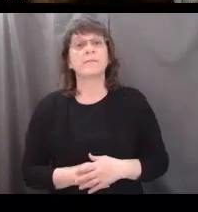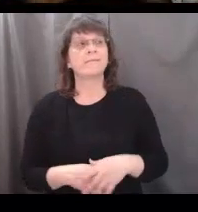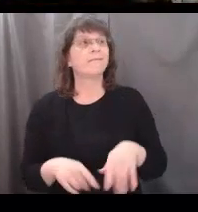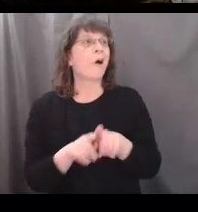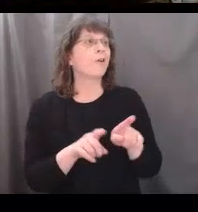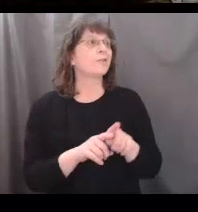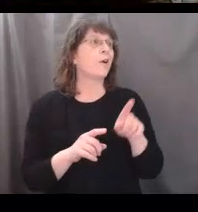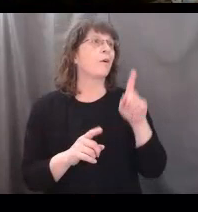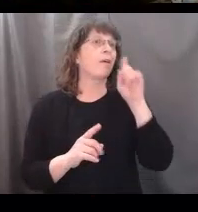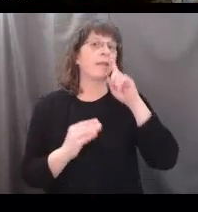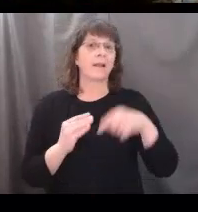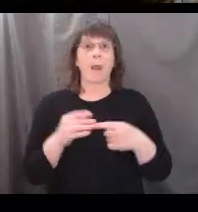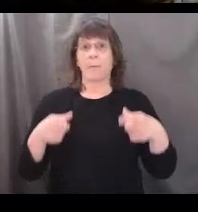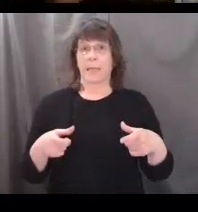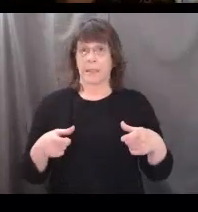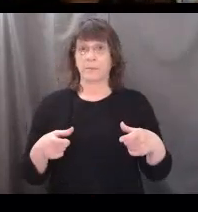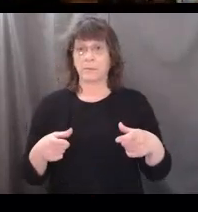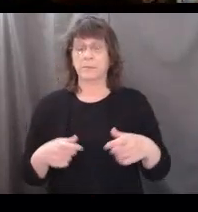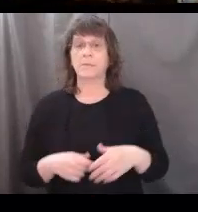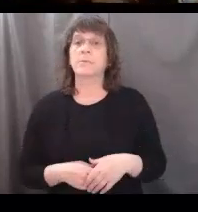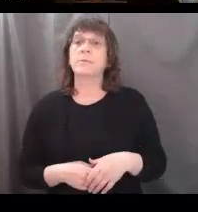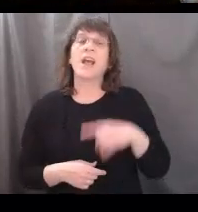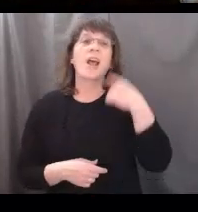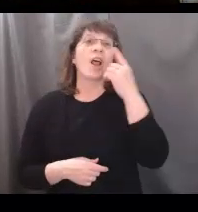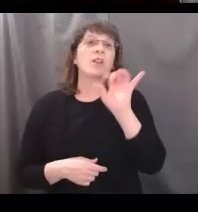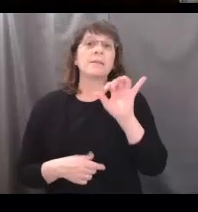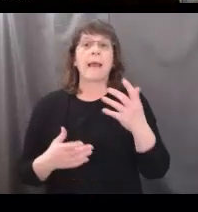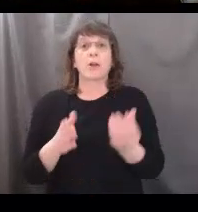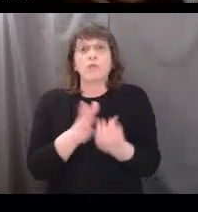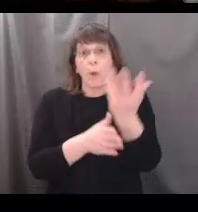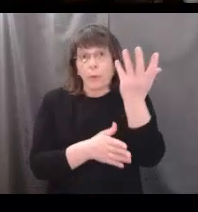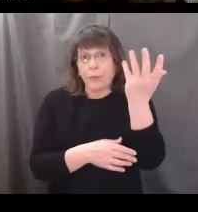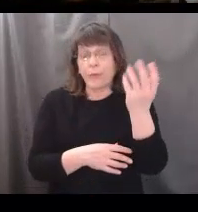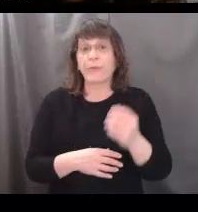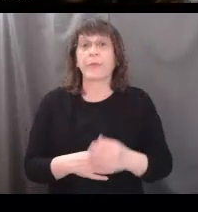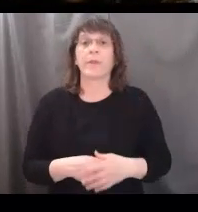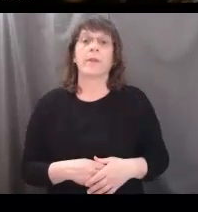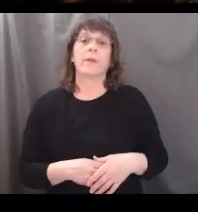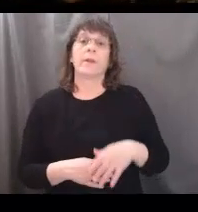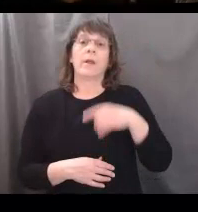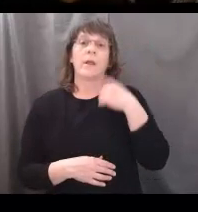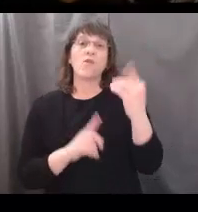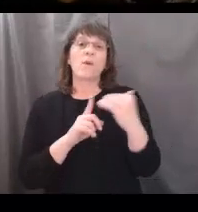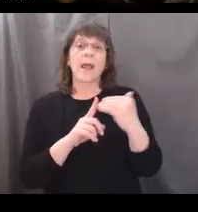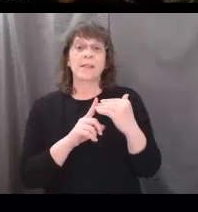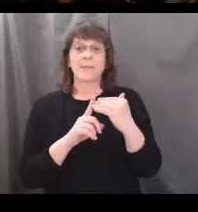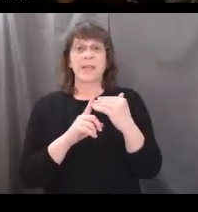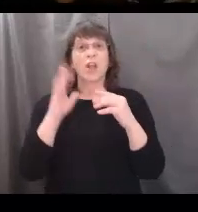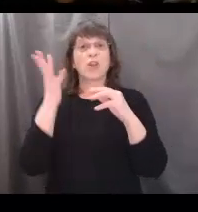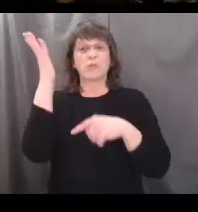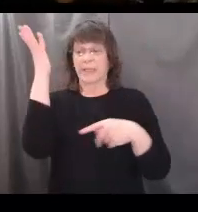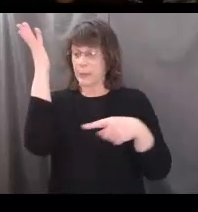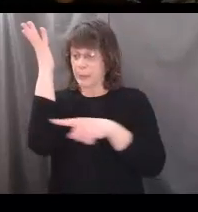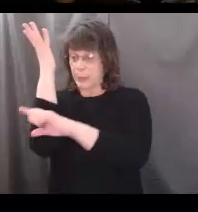me of a plate. It reminds me of growth. It reminds me of coring trees